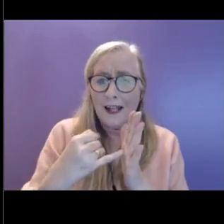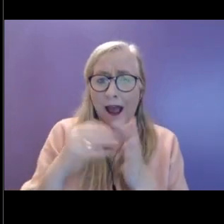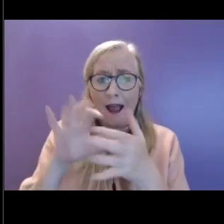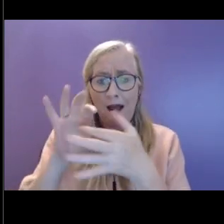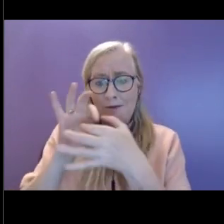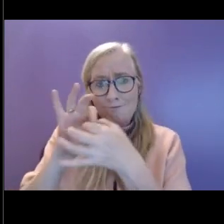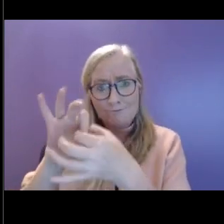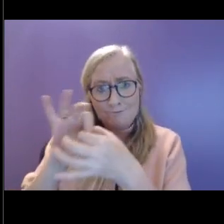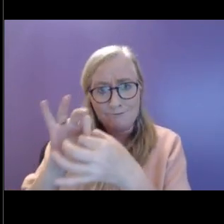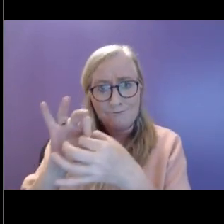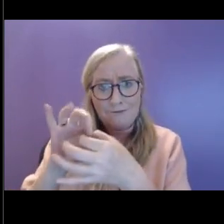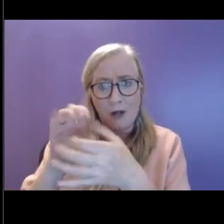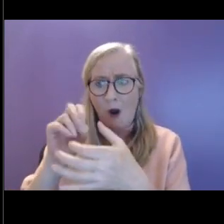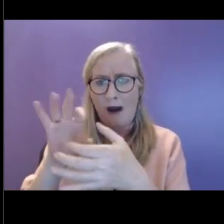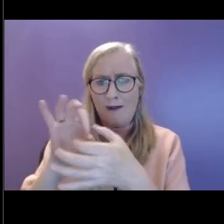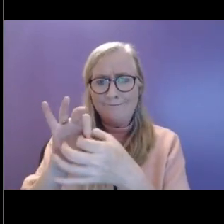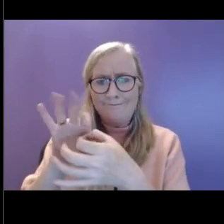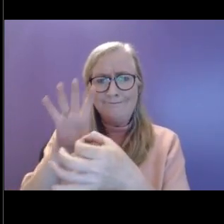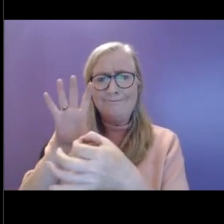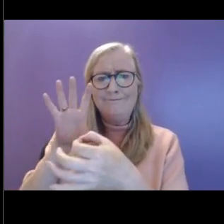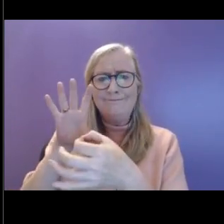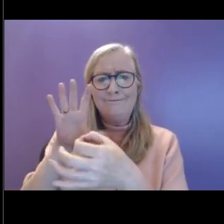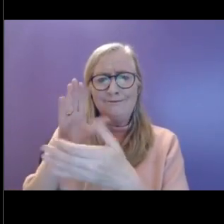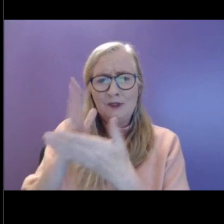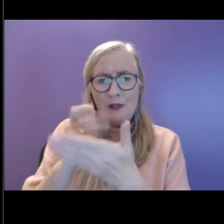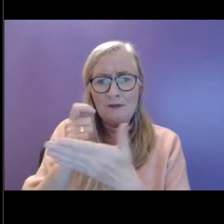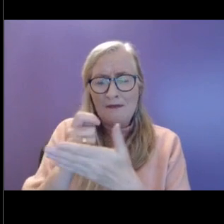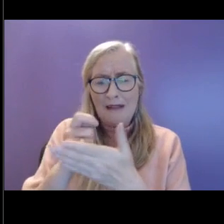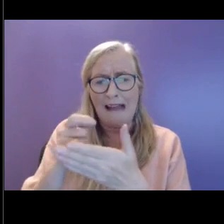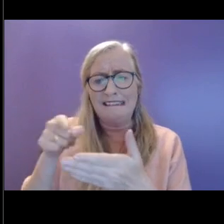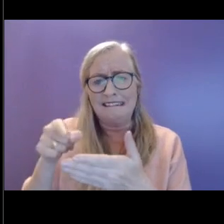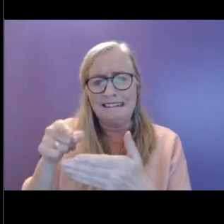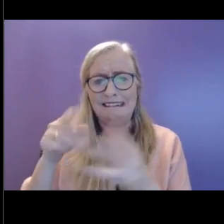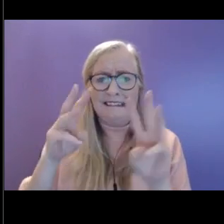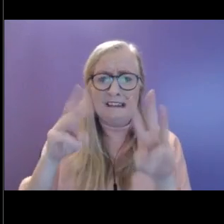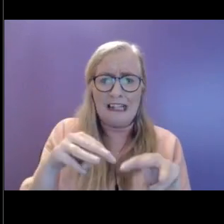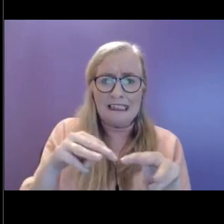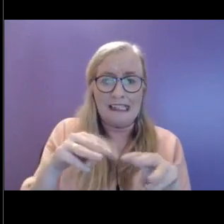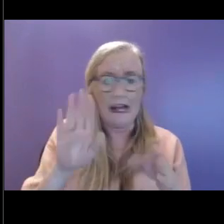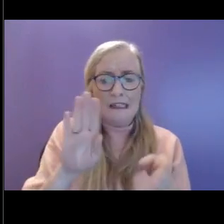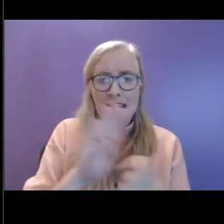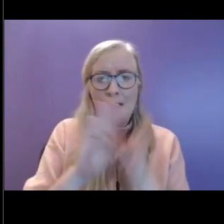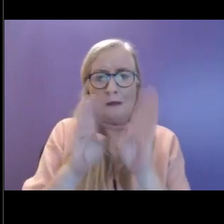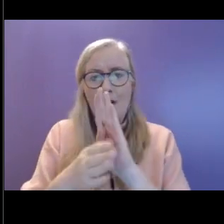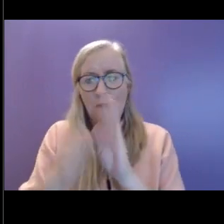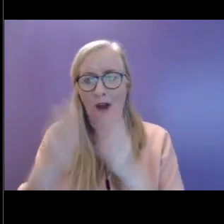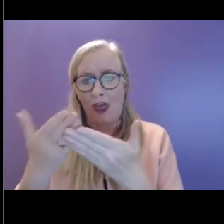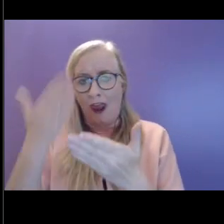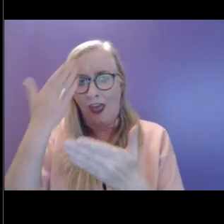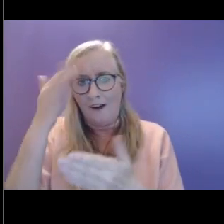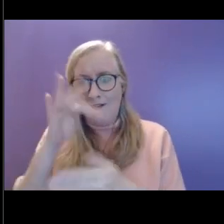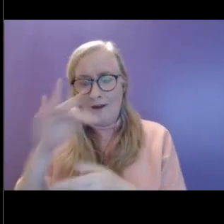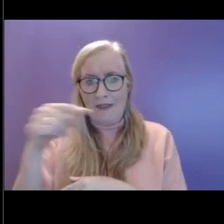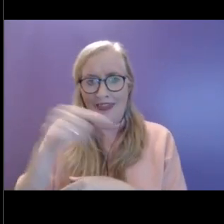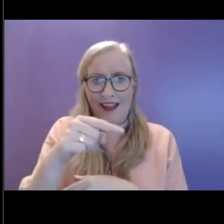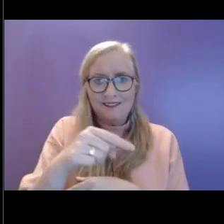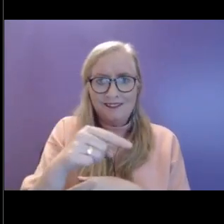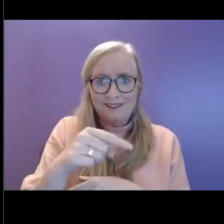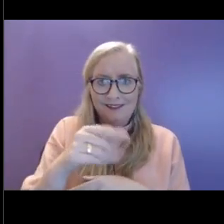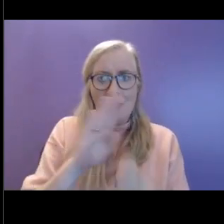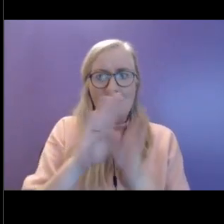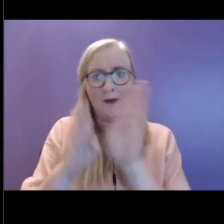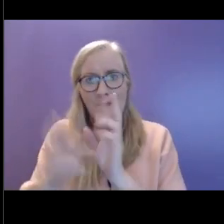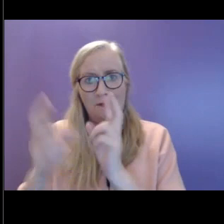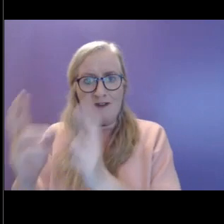fail about a third of the time to get it wrong, to learn from that and to repair. And so not just to make a